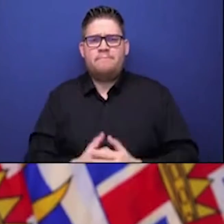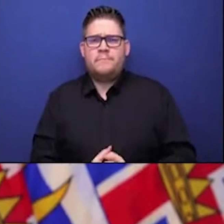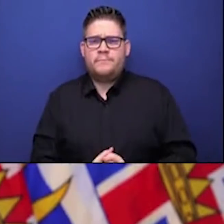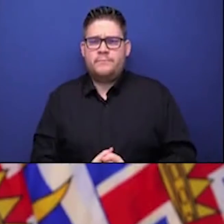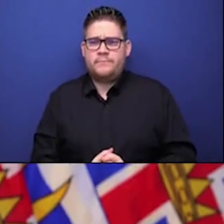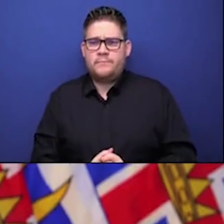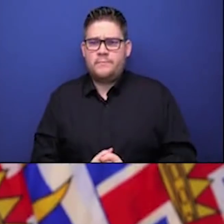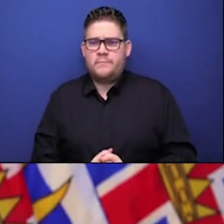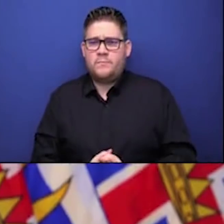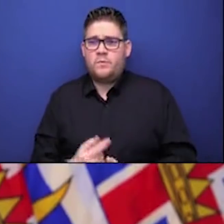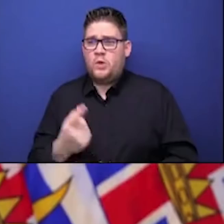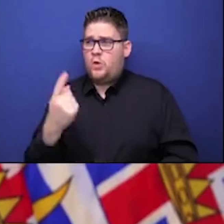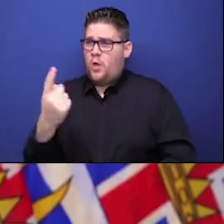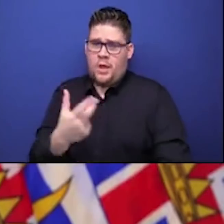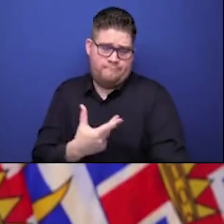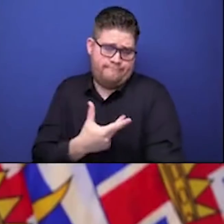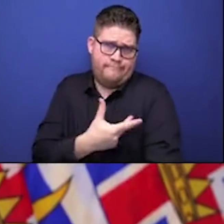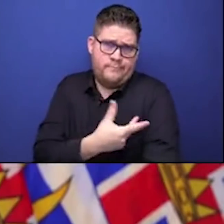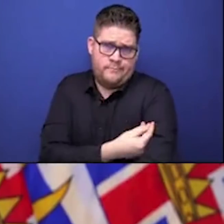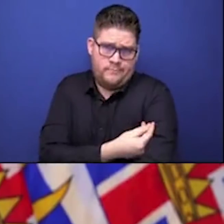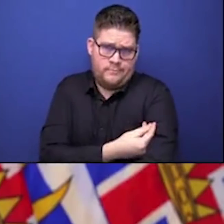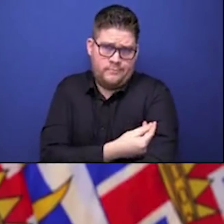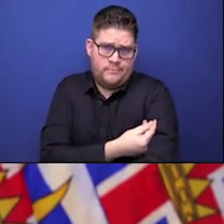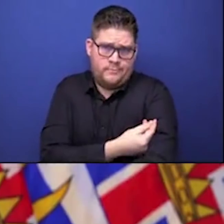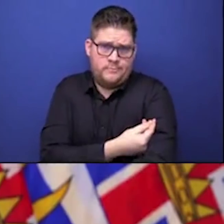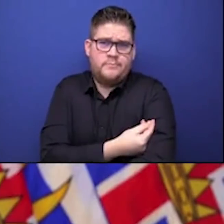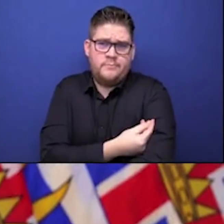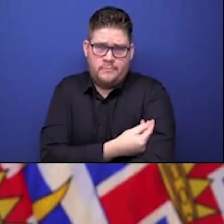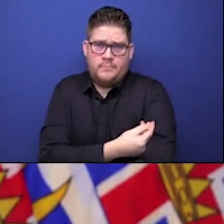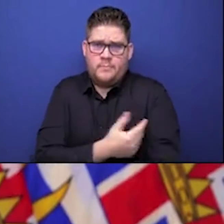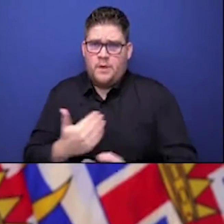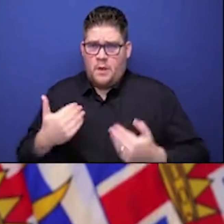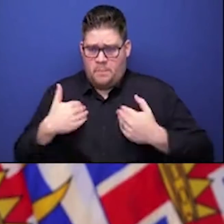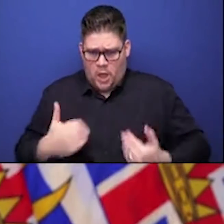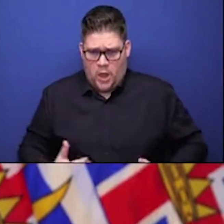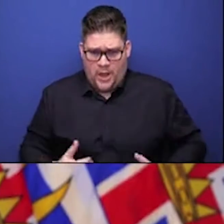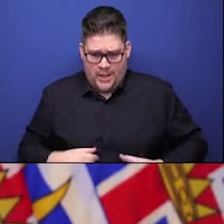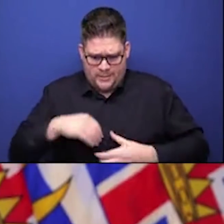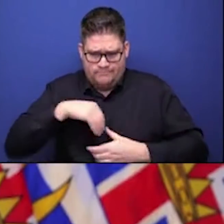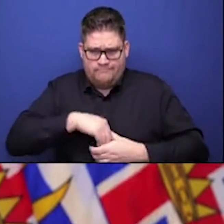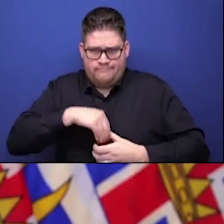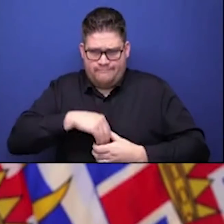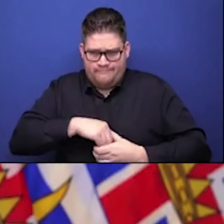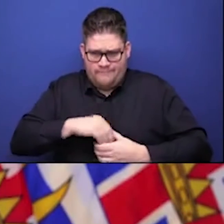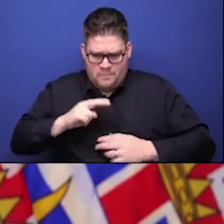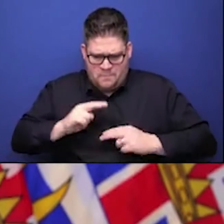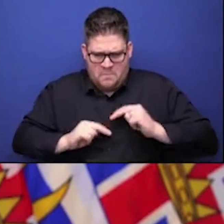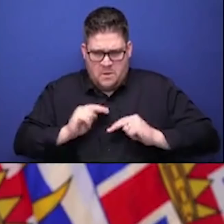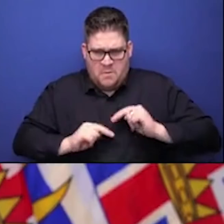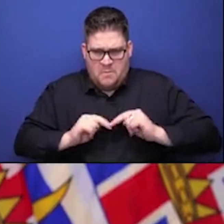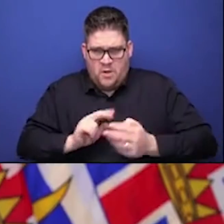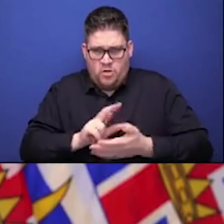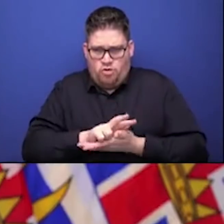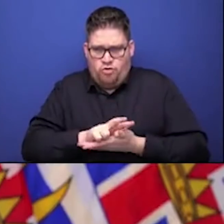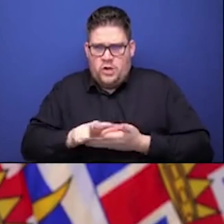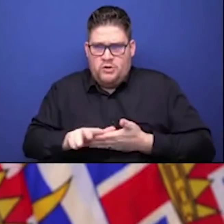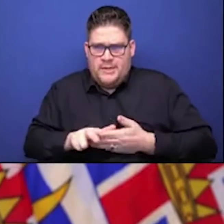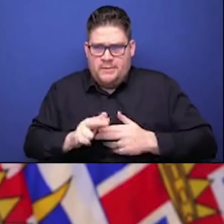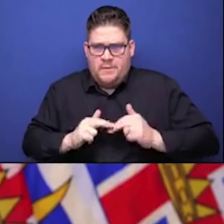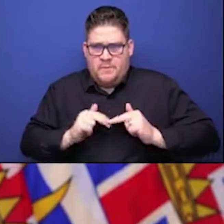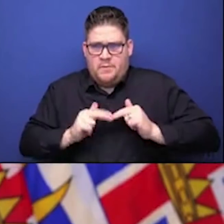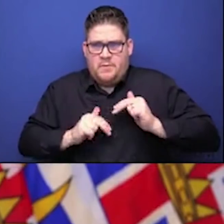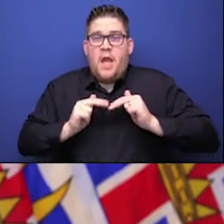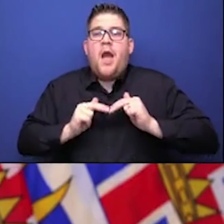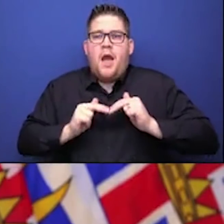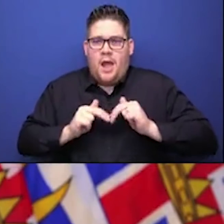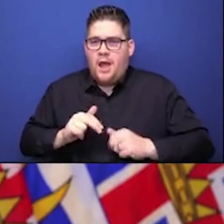once your body's immune system responds to that so at about three weeks is about 90% even in long